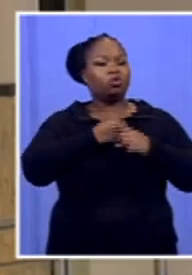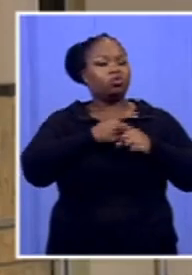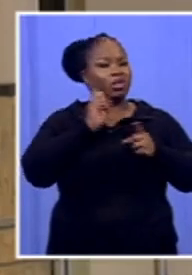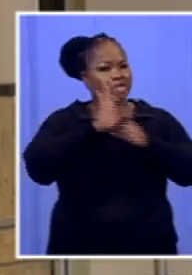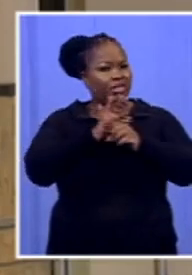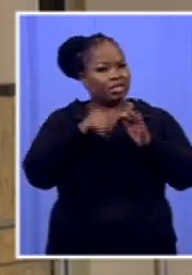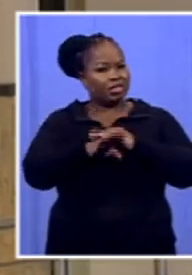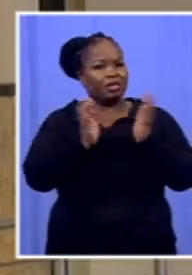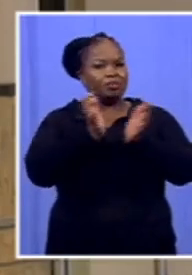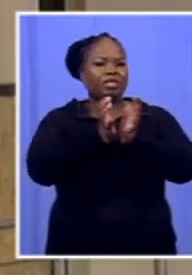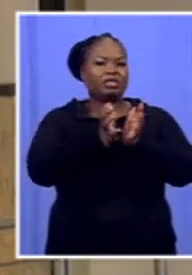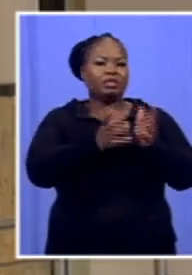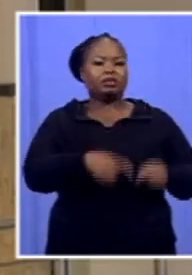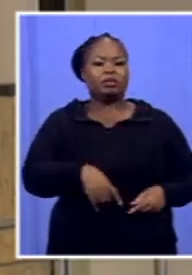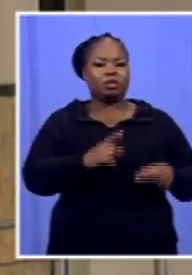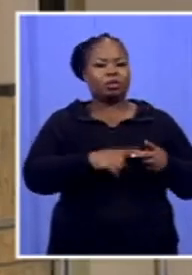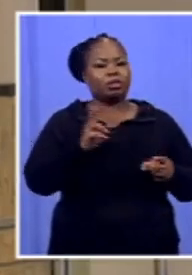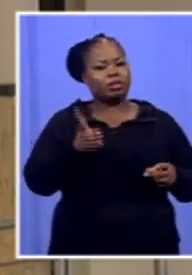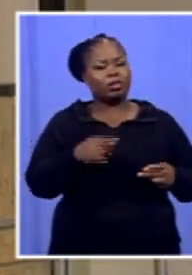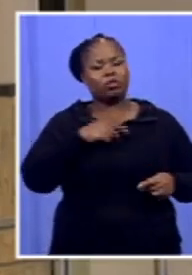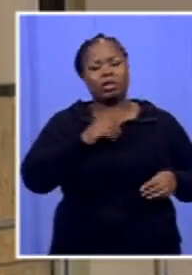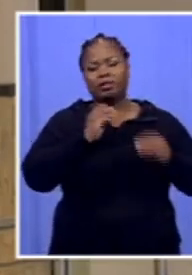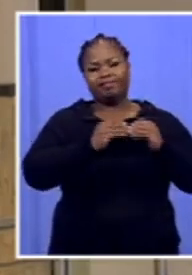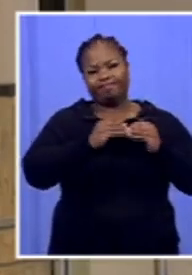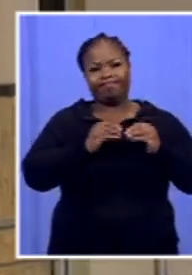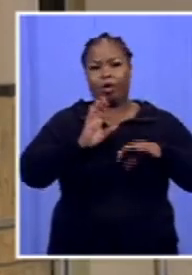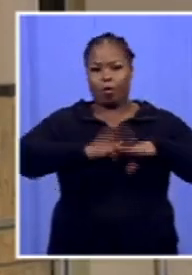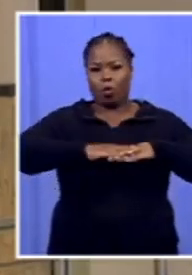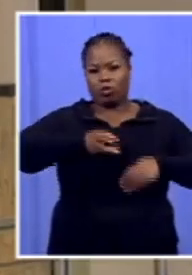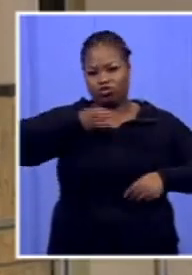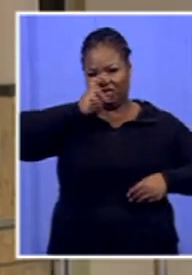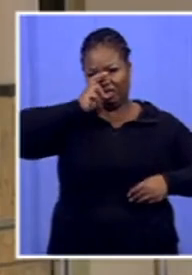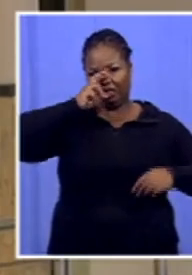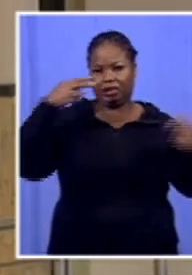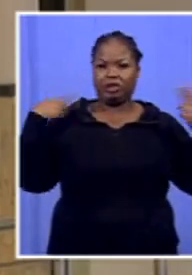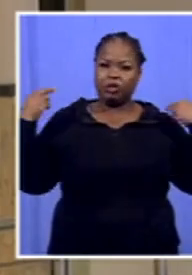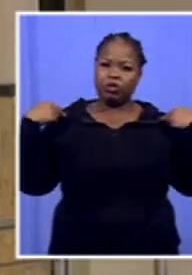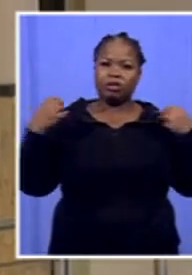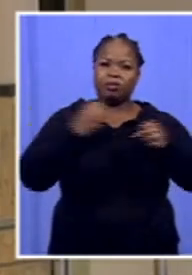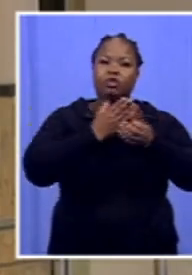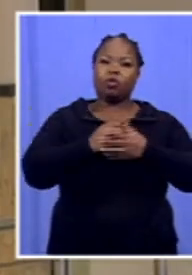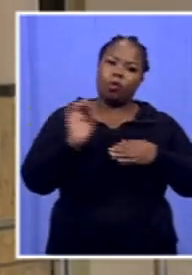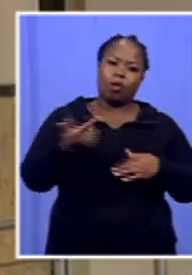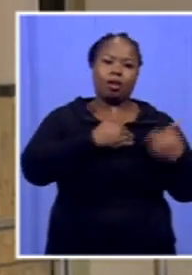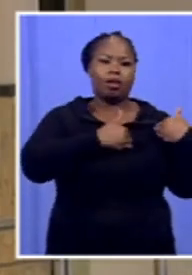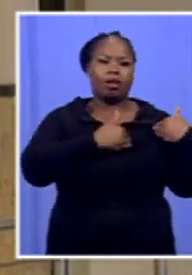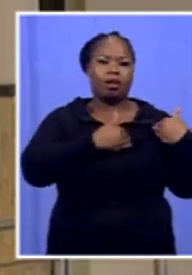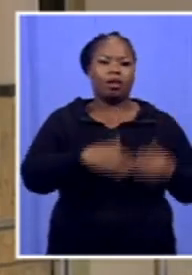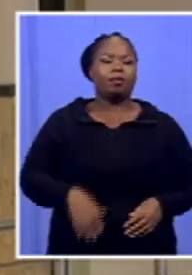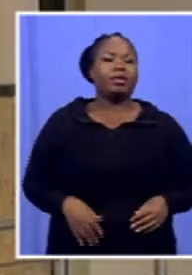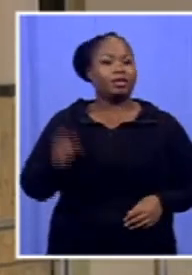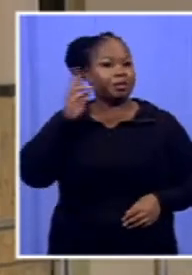then the council felt that, no, we need to upgrade the security, so that we make sure that everyone is safe. We must not forget